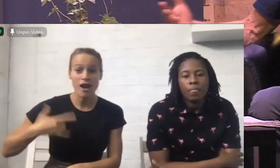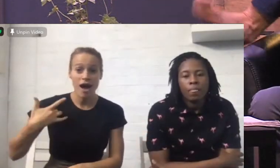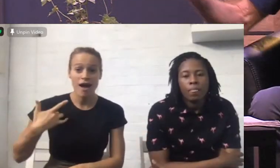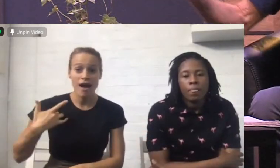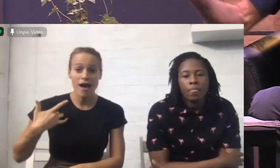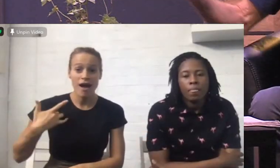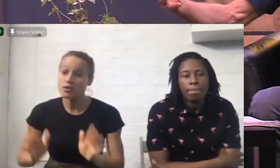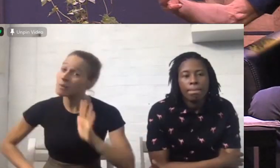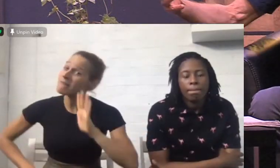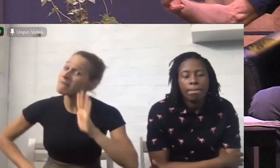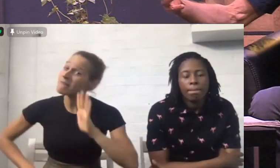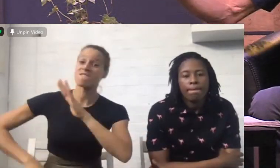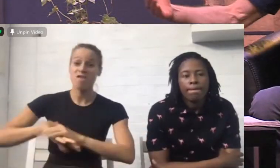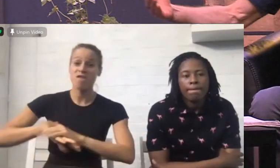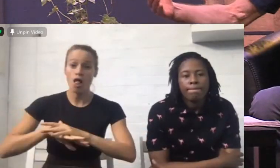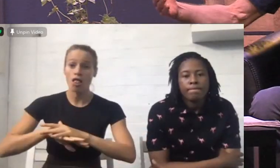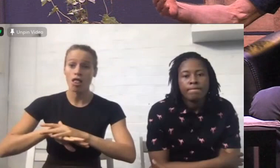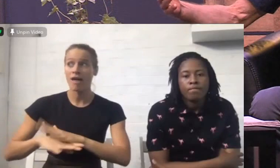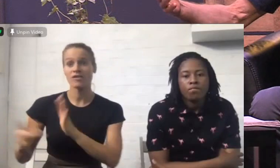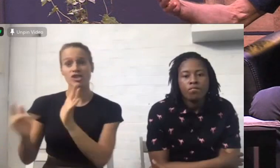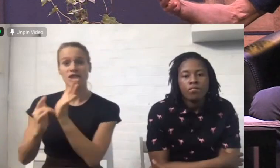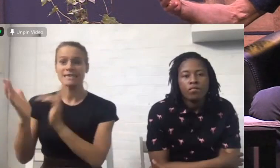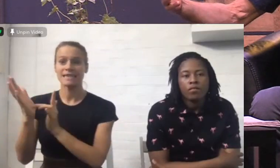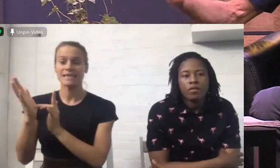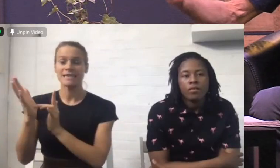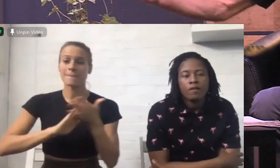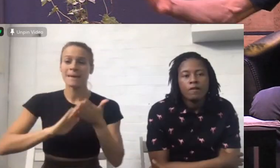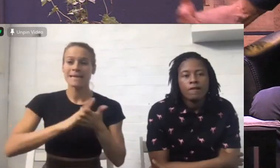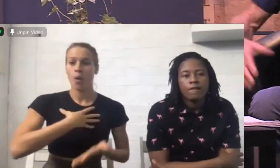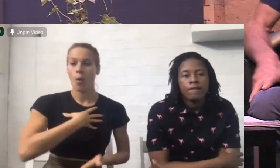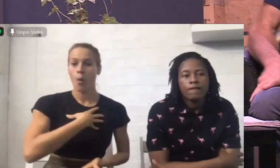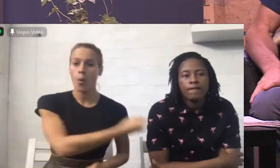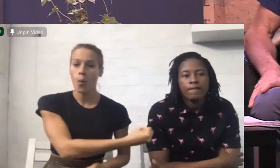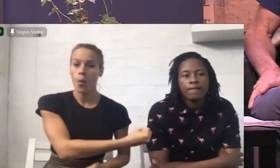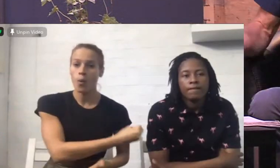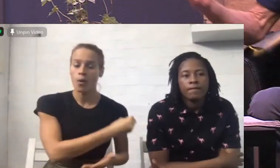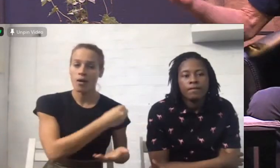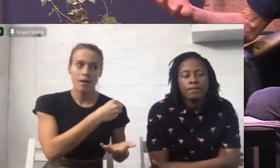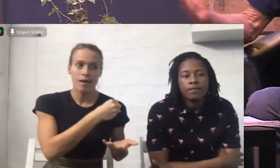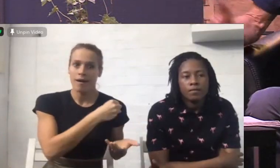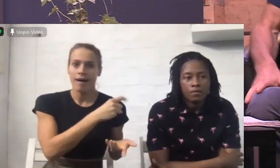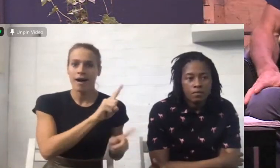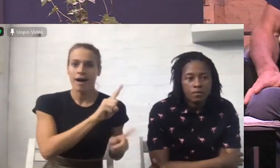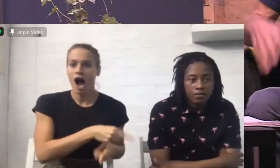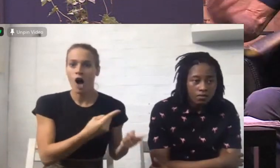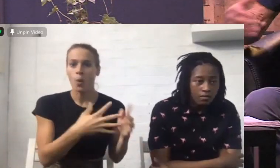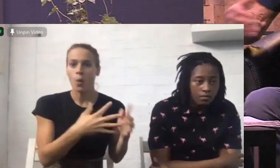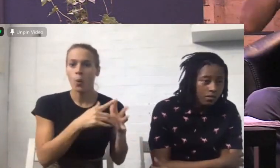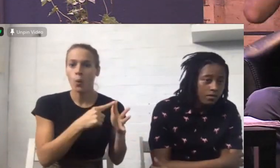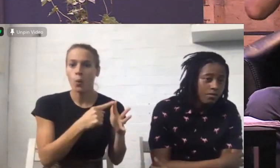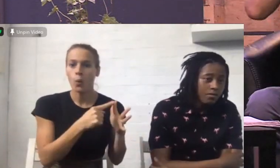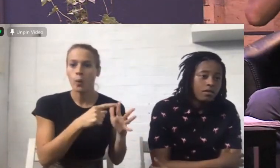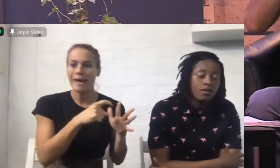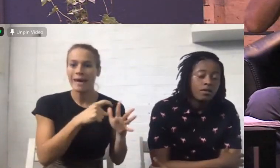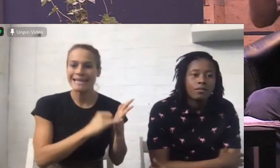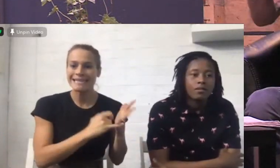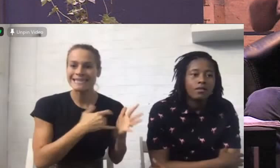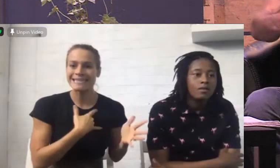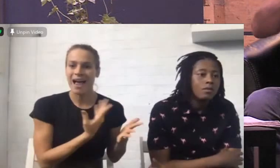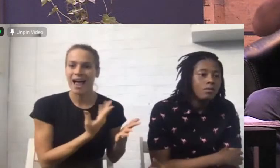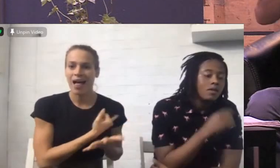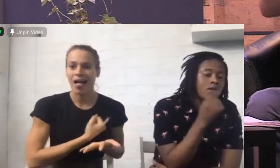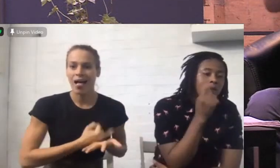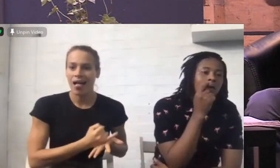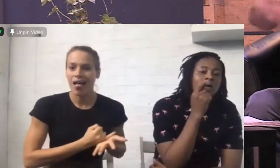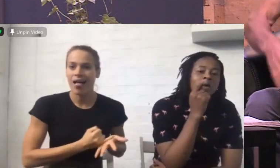anger offense hurt worry fear because John